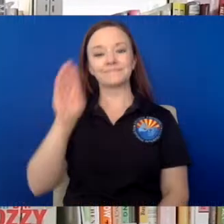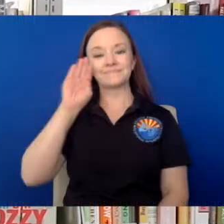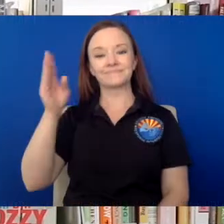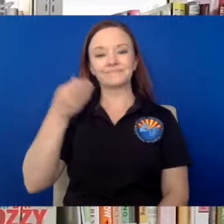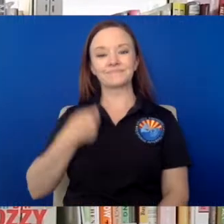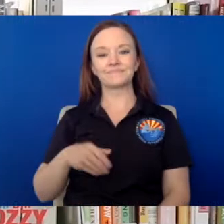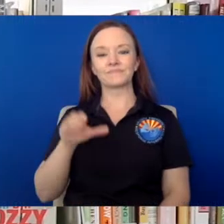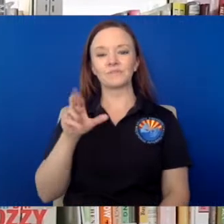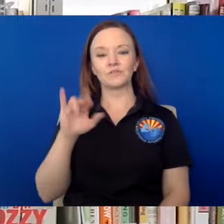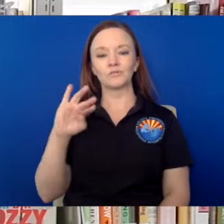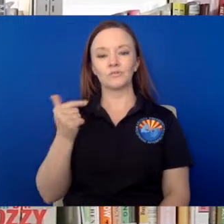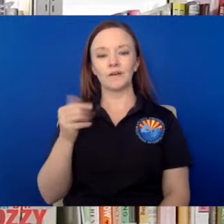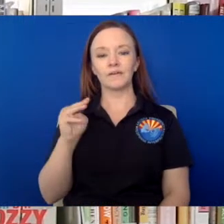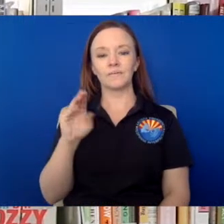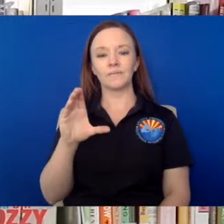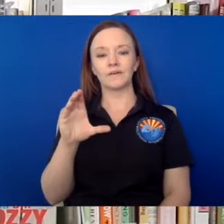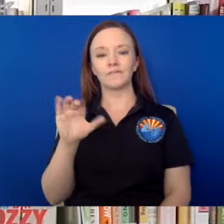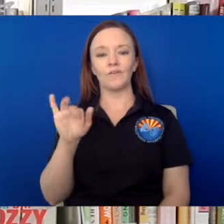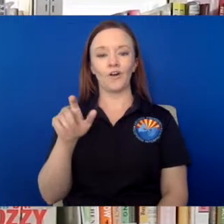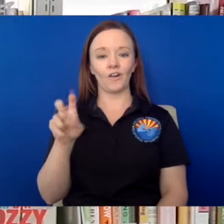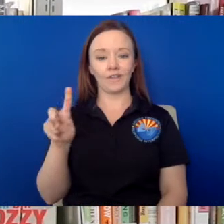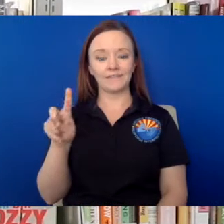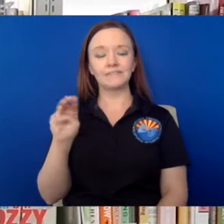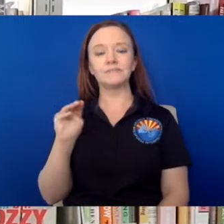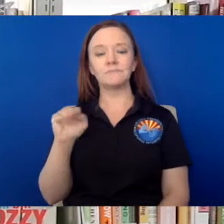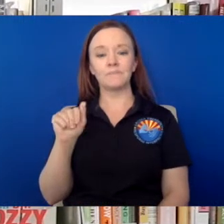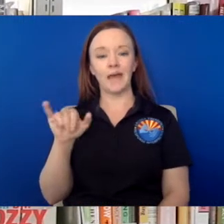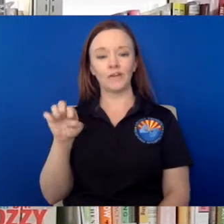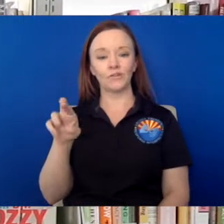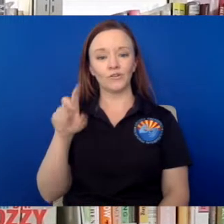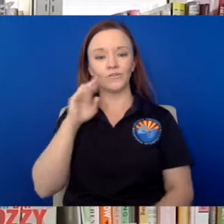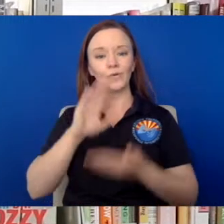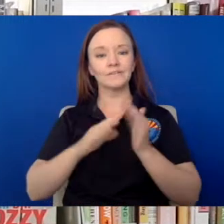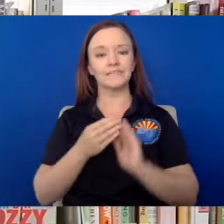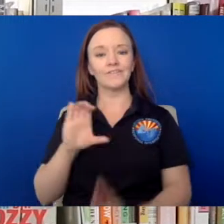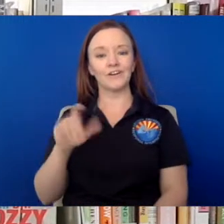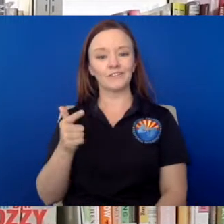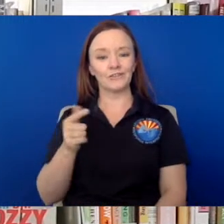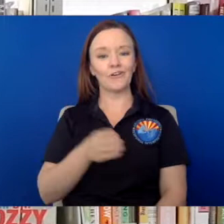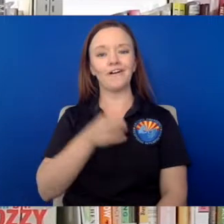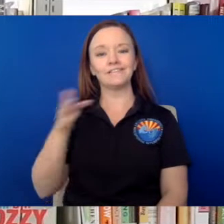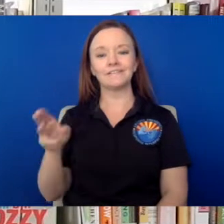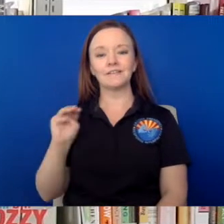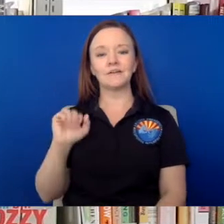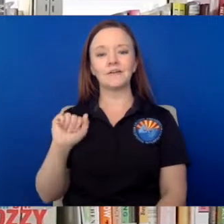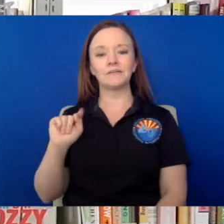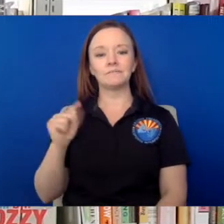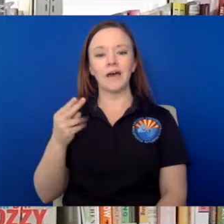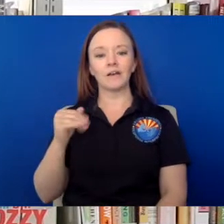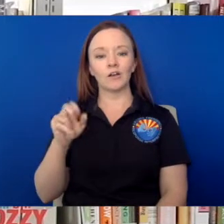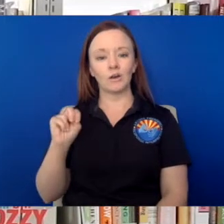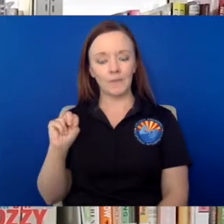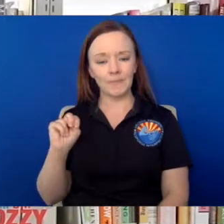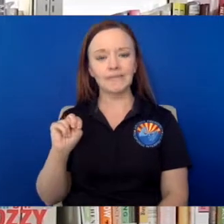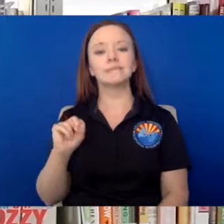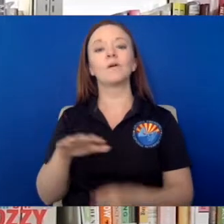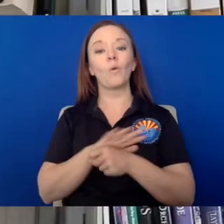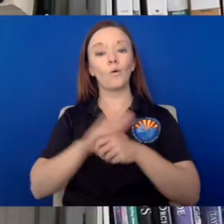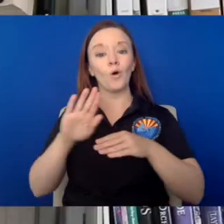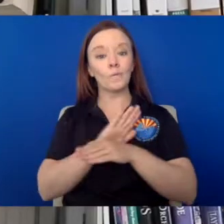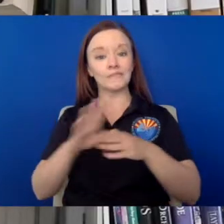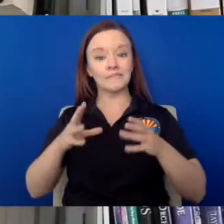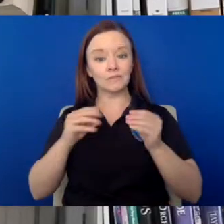Hello, I'm Craig McFarland, Mayor of the City of Casa Grande. And I'm Matt Herman, Casa Grande City Council Member and Local Business Owner.